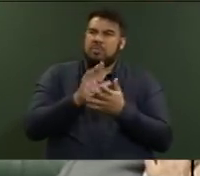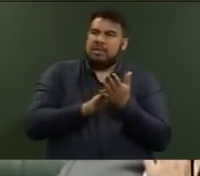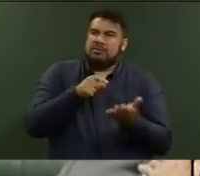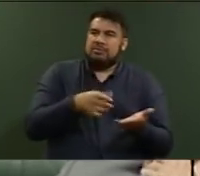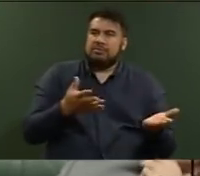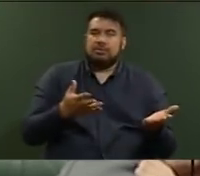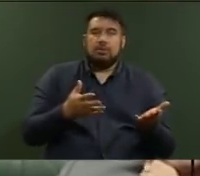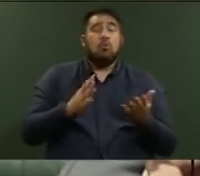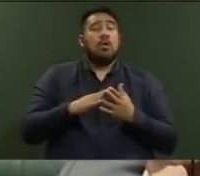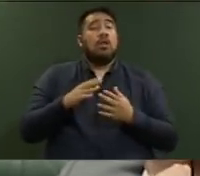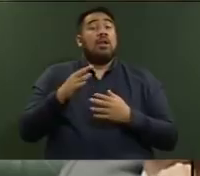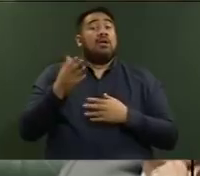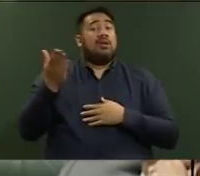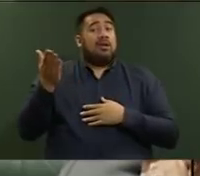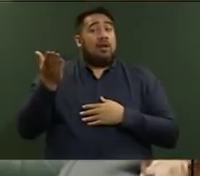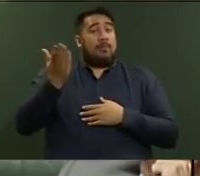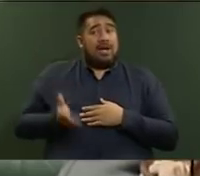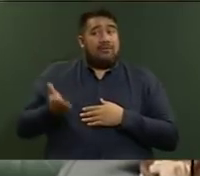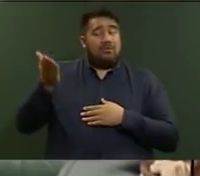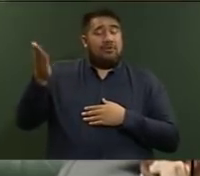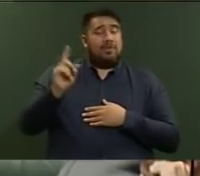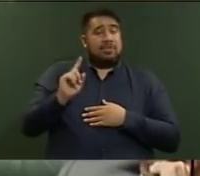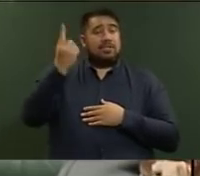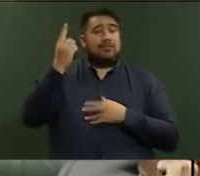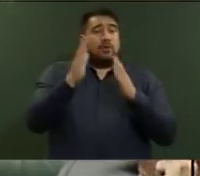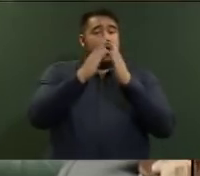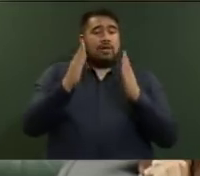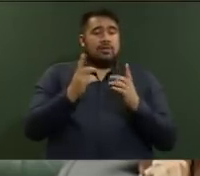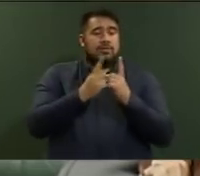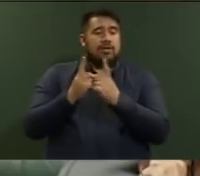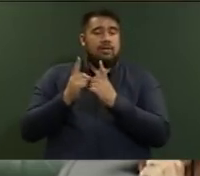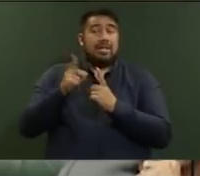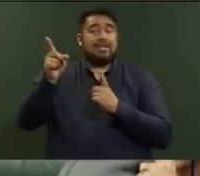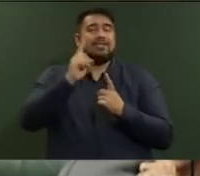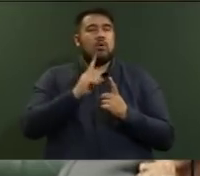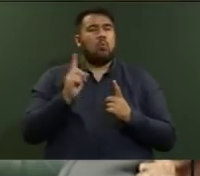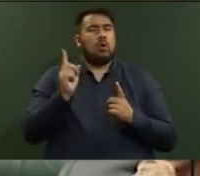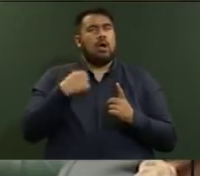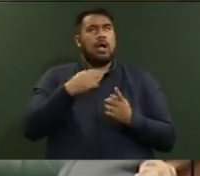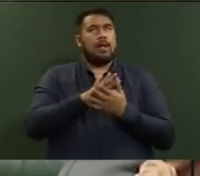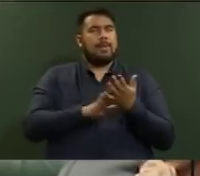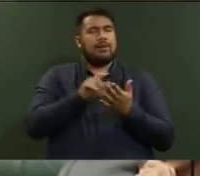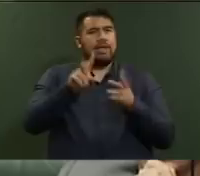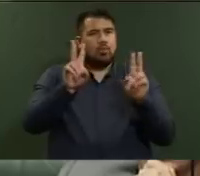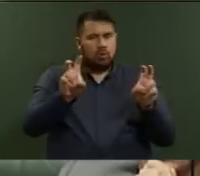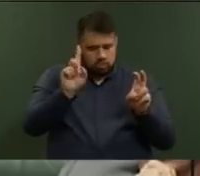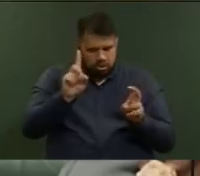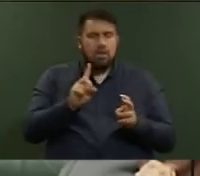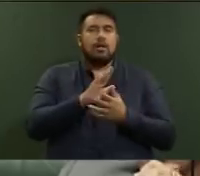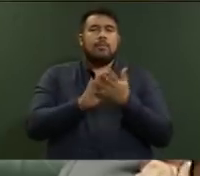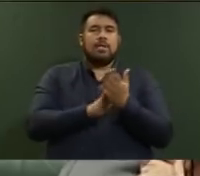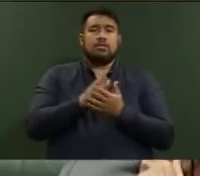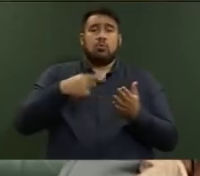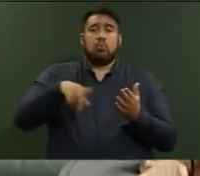Minister for Housing and Urban Development, what I meant when I made that quote is that as we build KiwiBuild